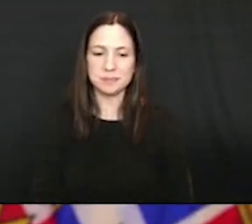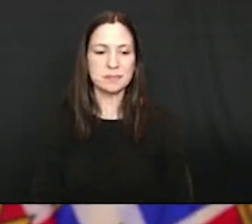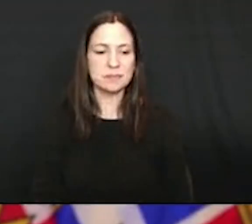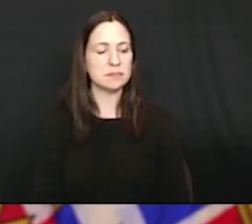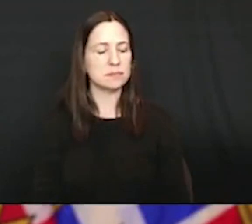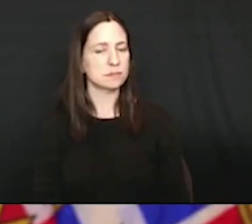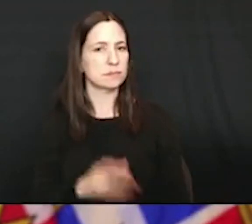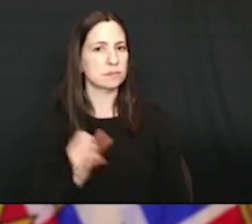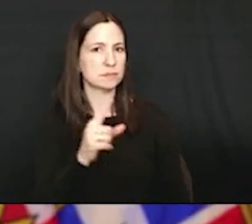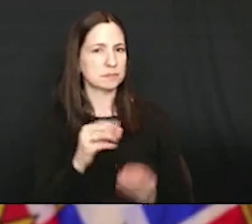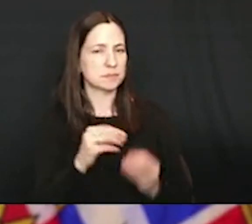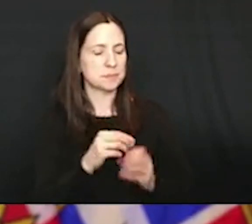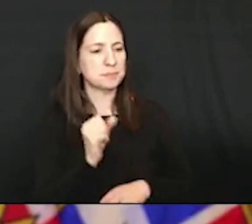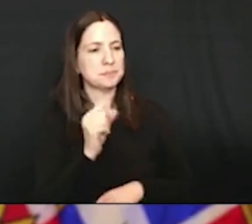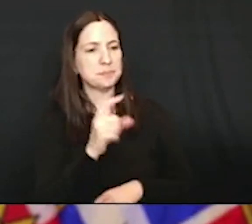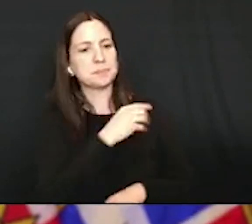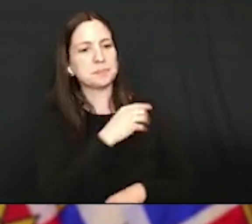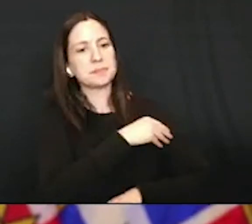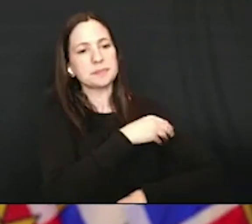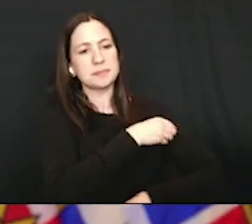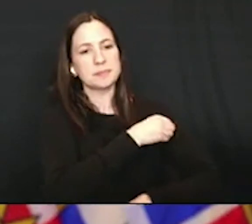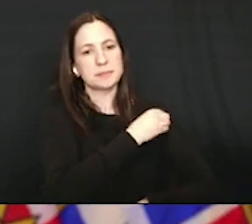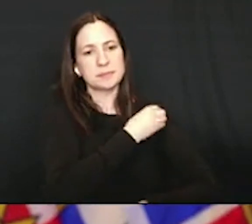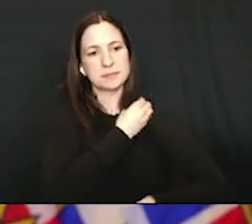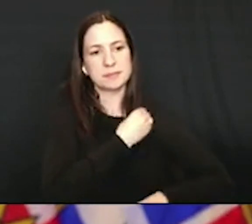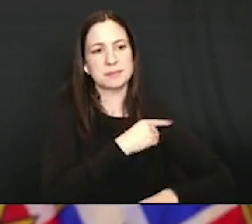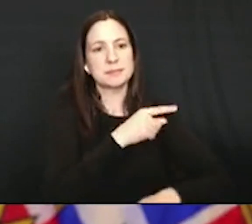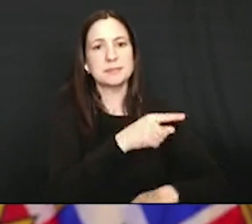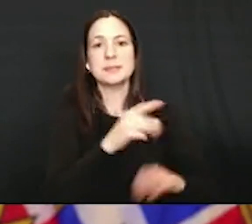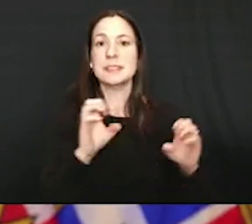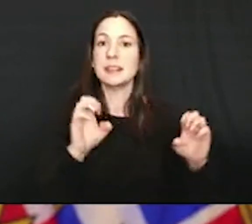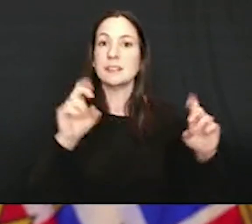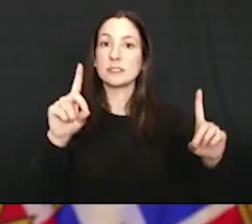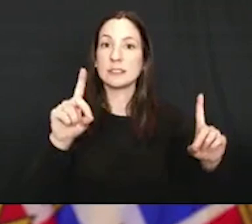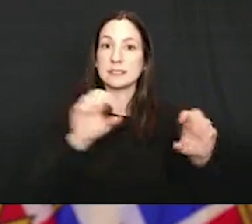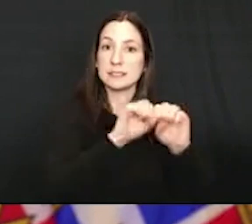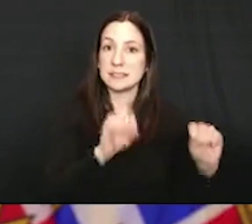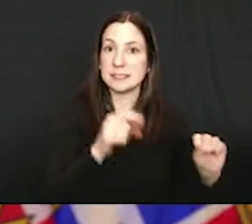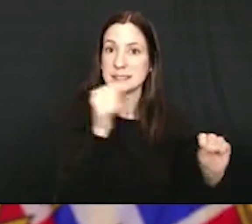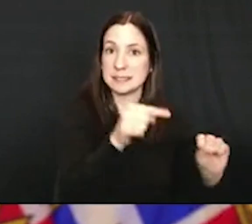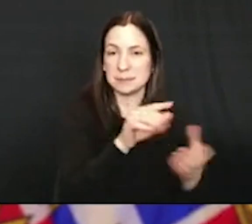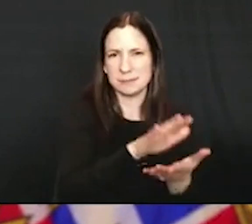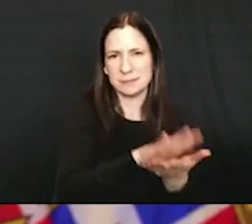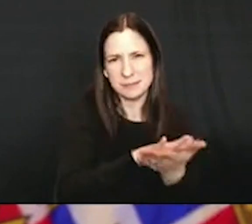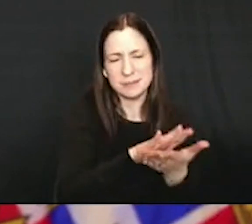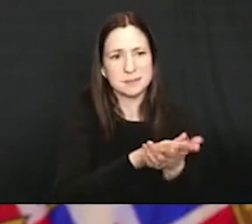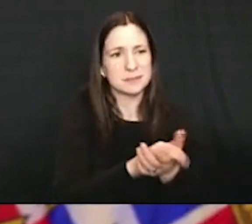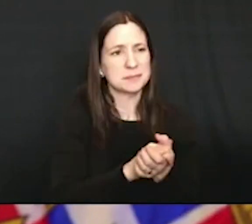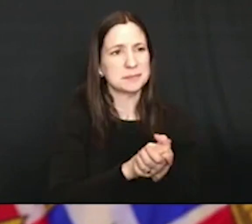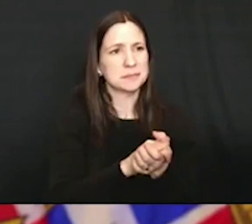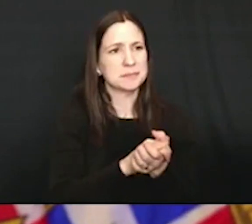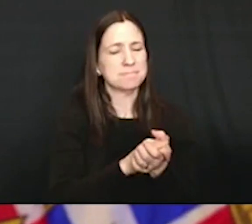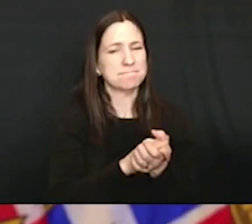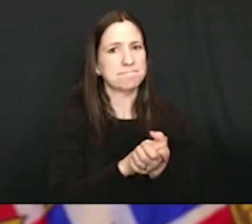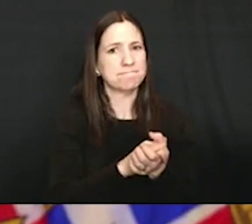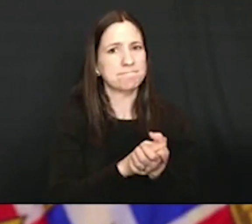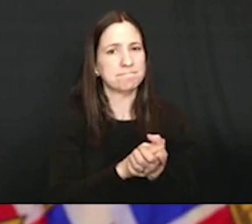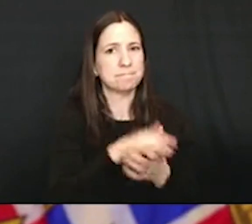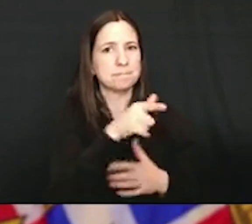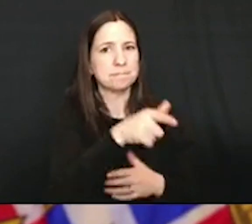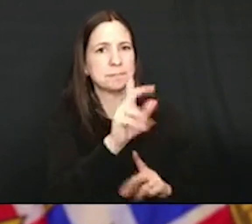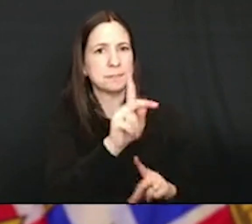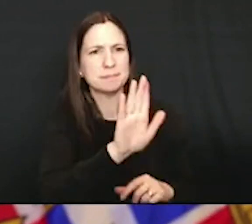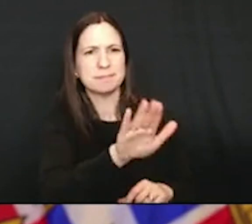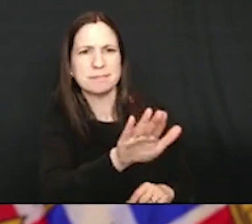It's more about the education system and concerns being raised about why aren't individual school